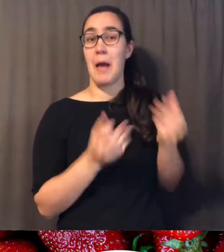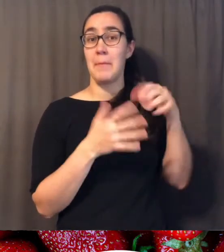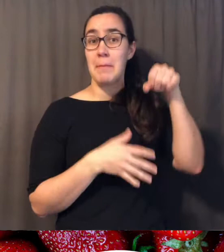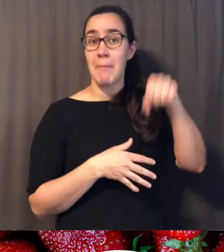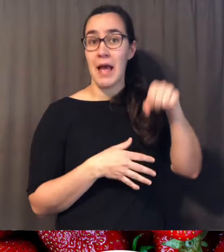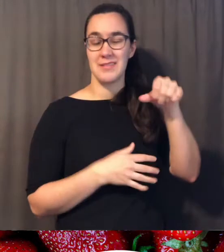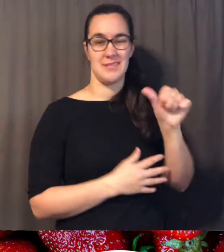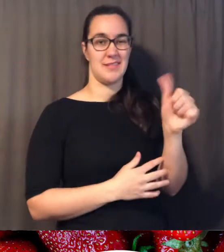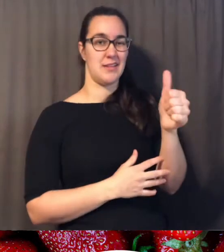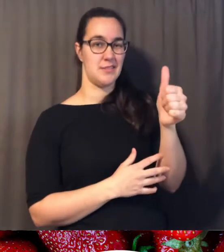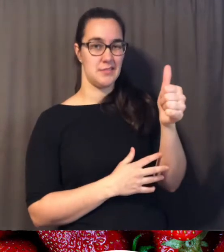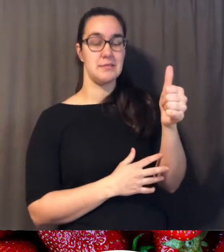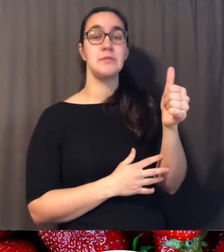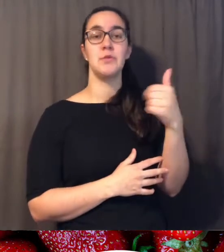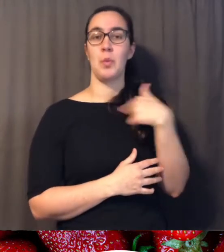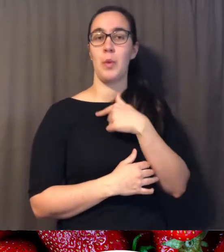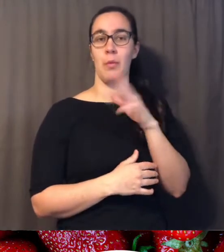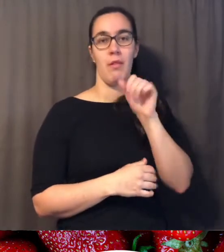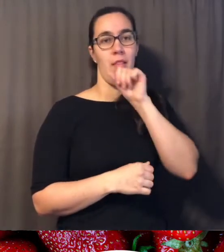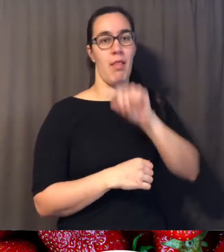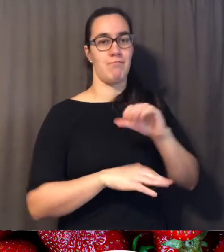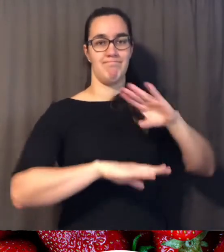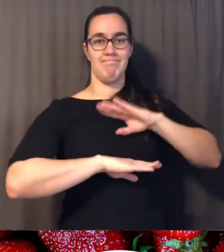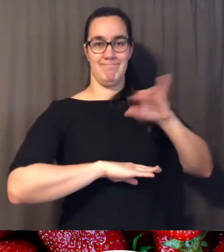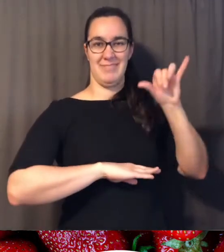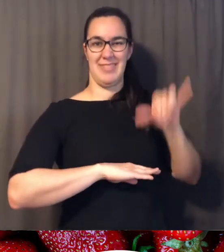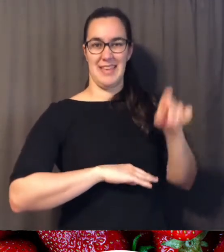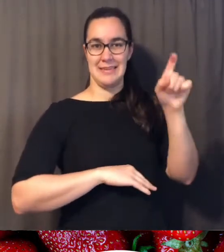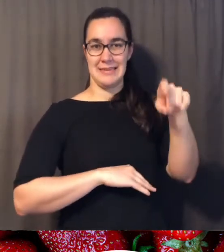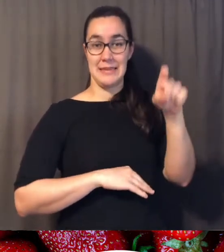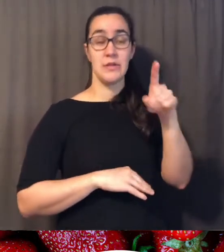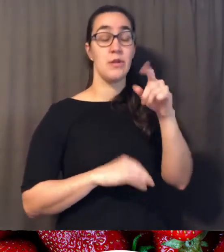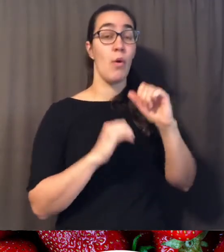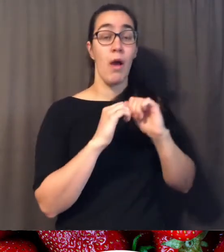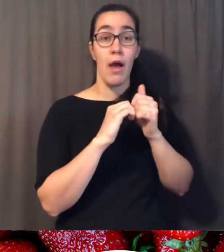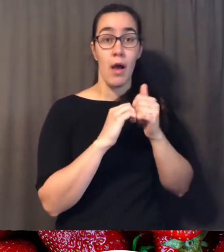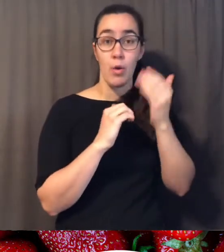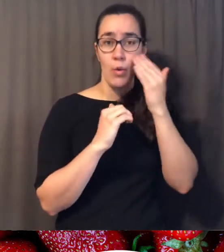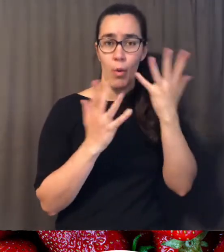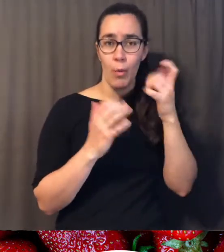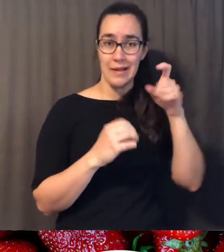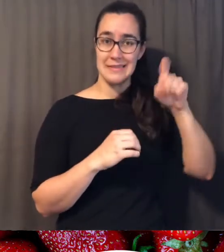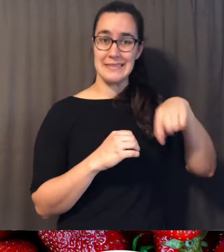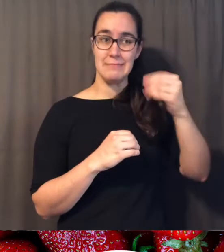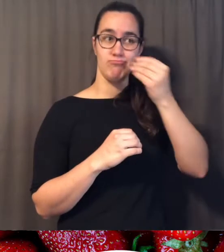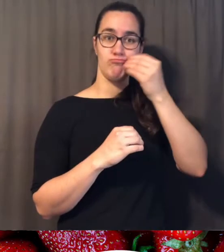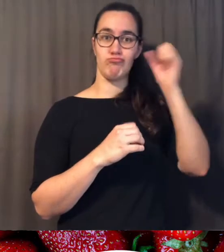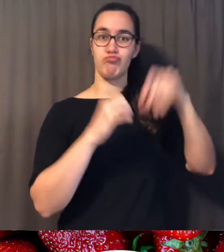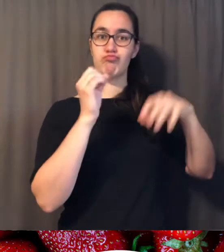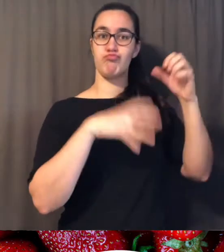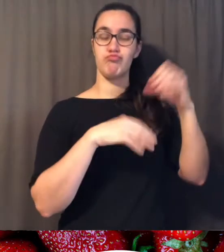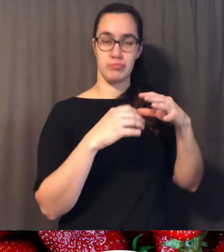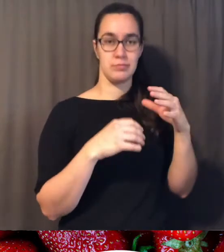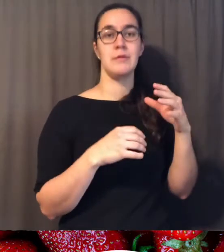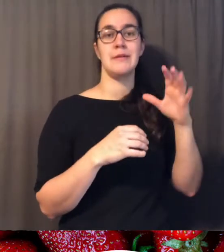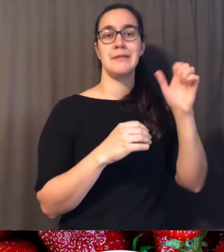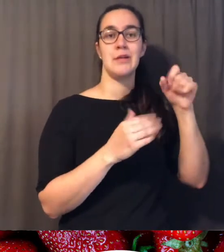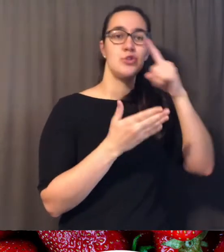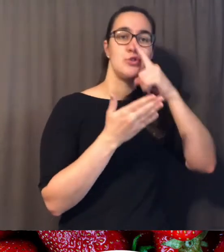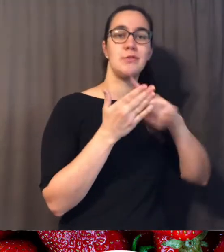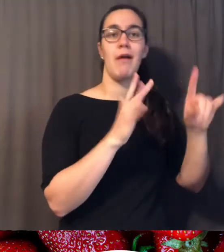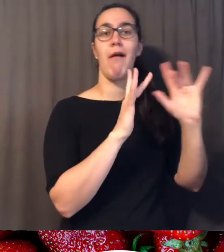point and so we'd love to make that up you can download the grocery list and plus the uh the gift card that's needed